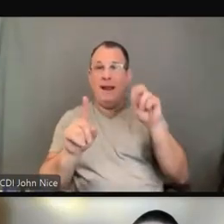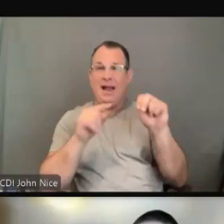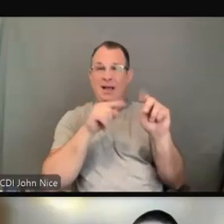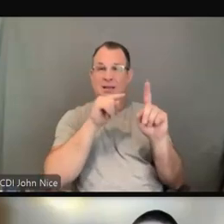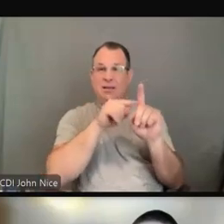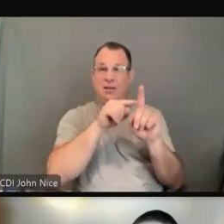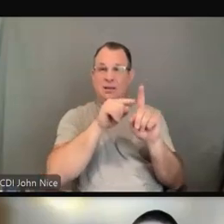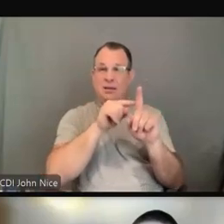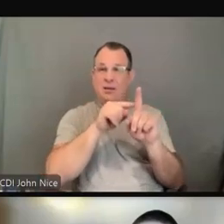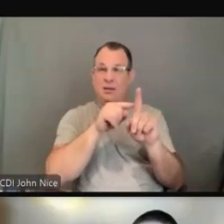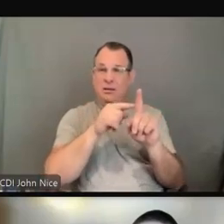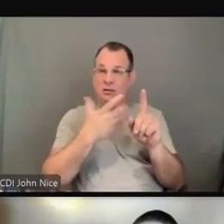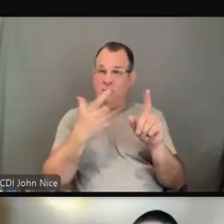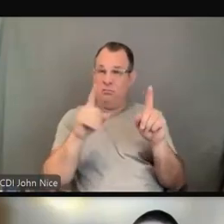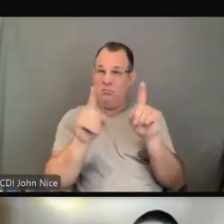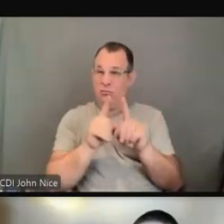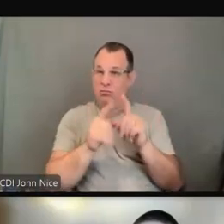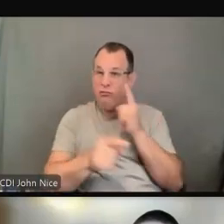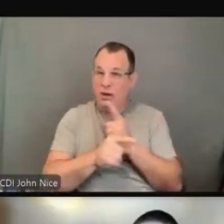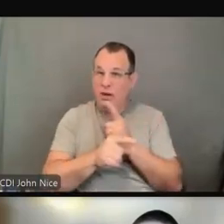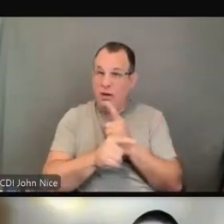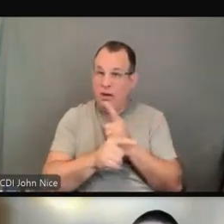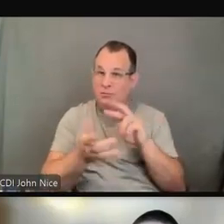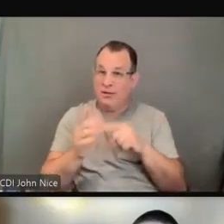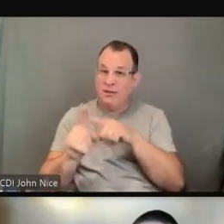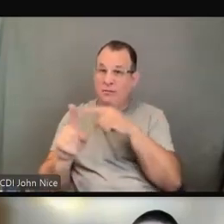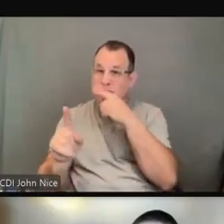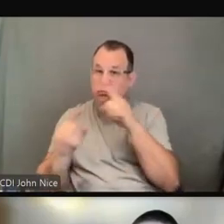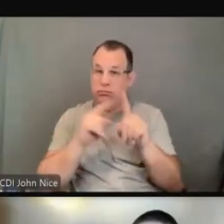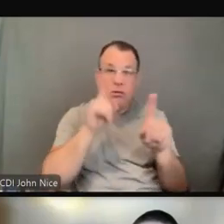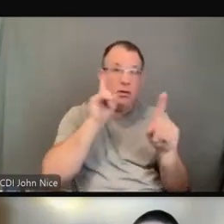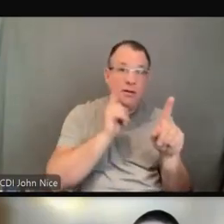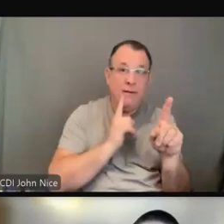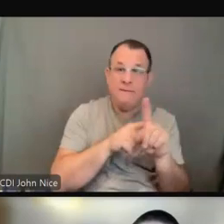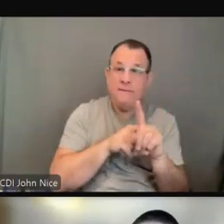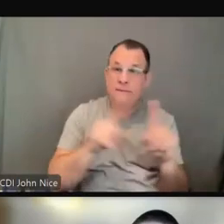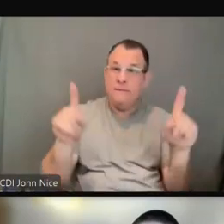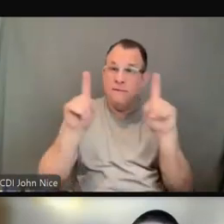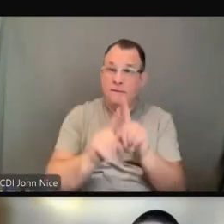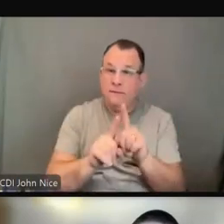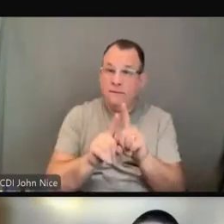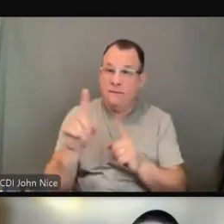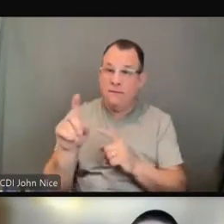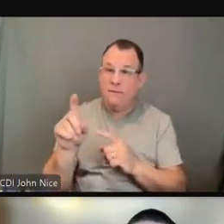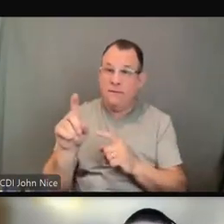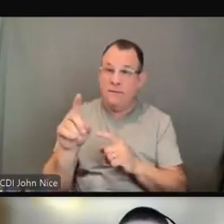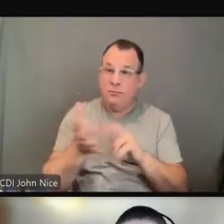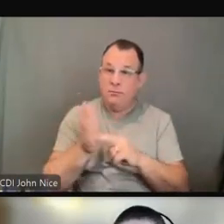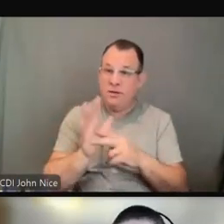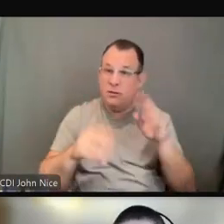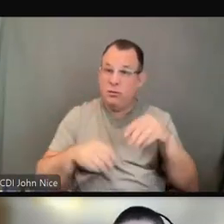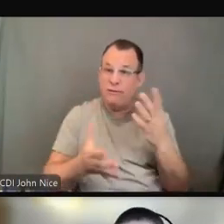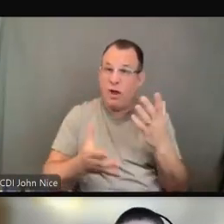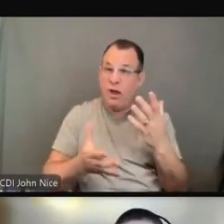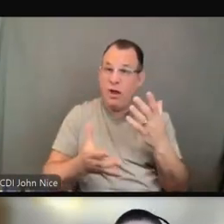Is that the question, and would the provider be required to provide auxiliary aids or